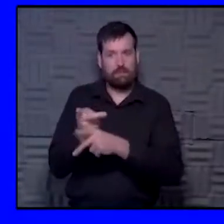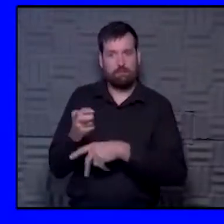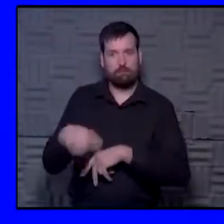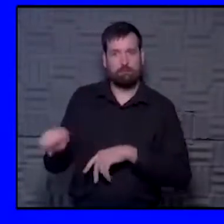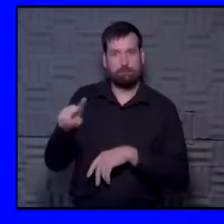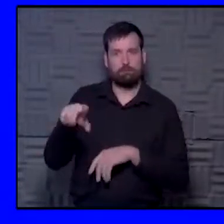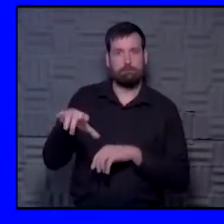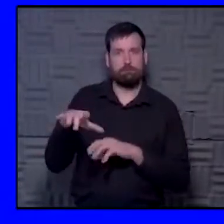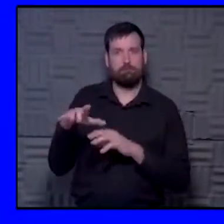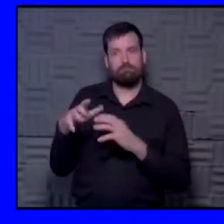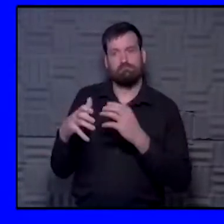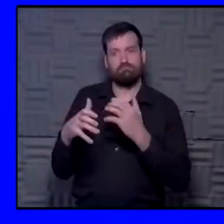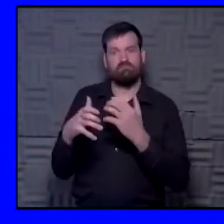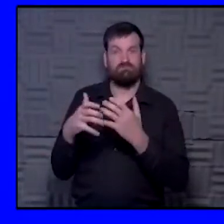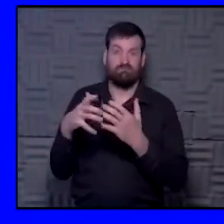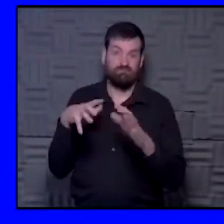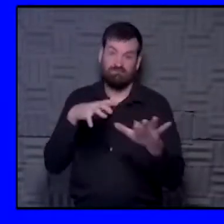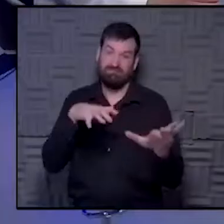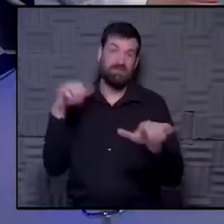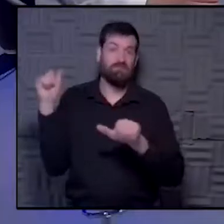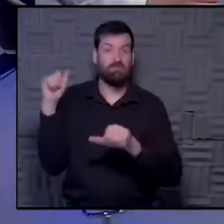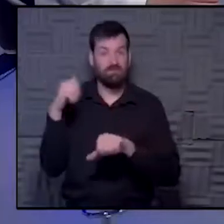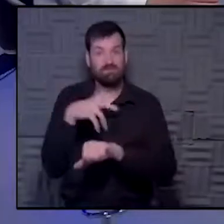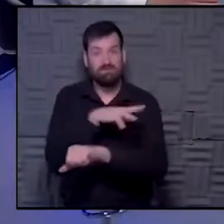population, those groups, out of the hospital.